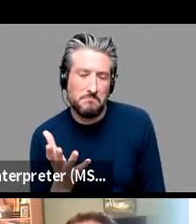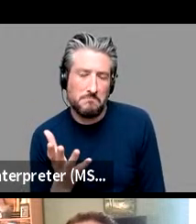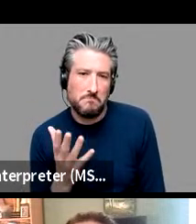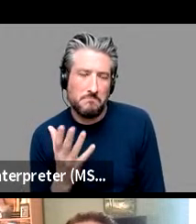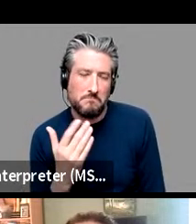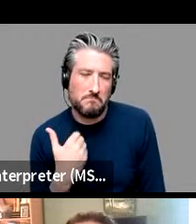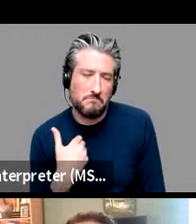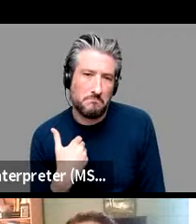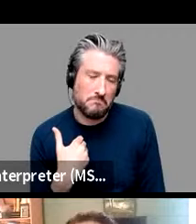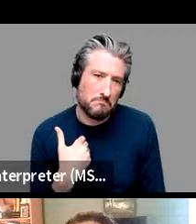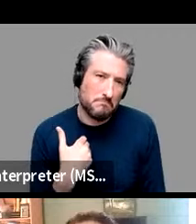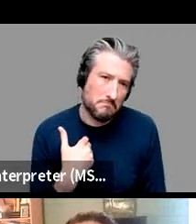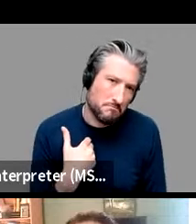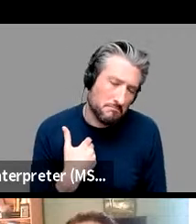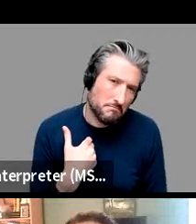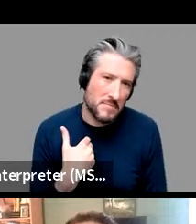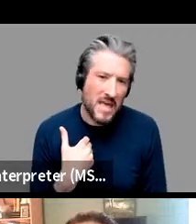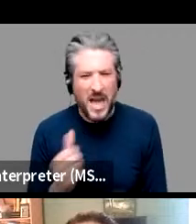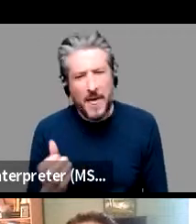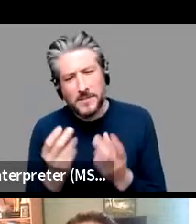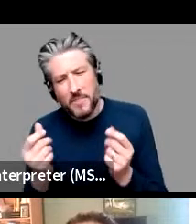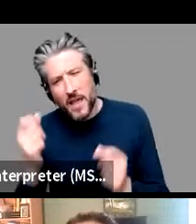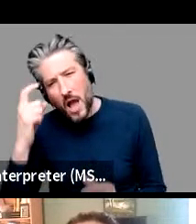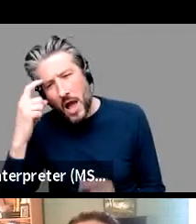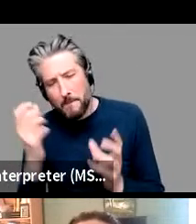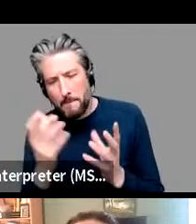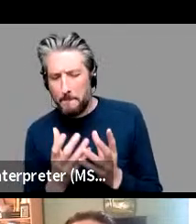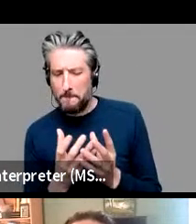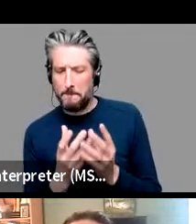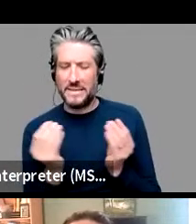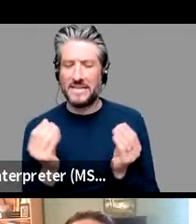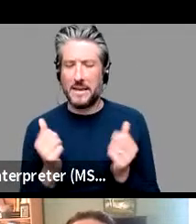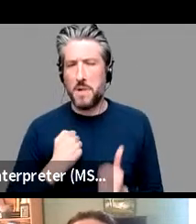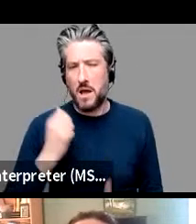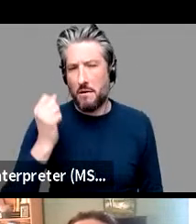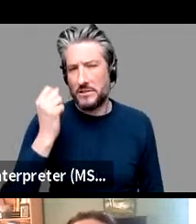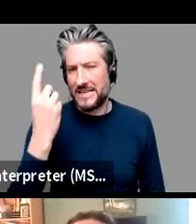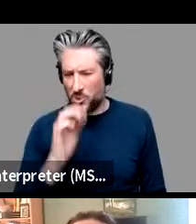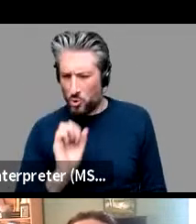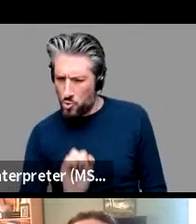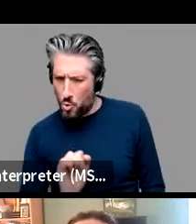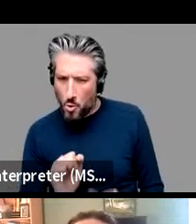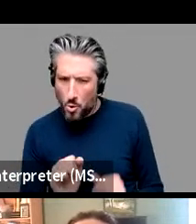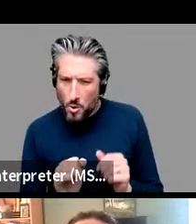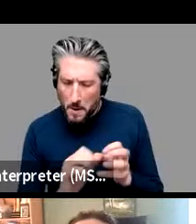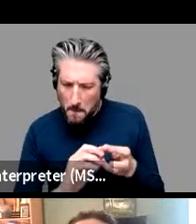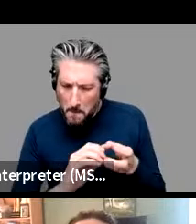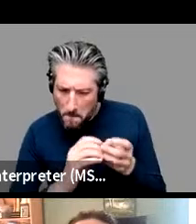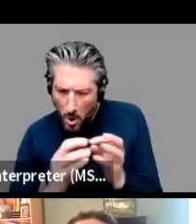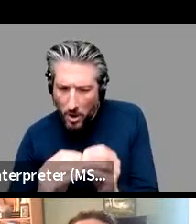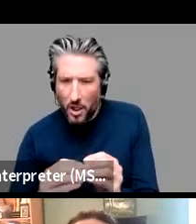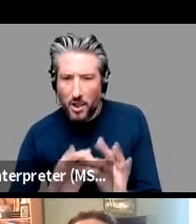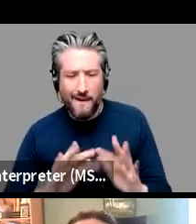i'm just missing something in my understanding of how the model works i think thank you